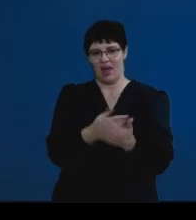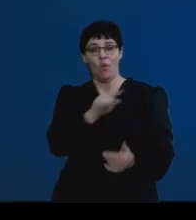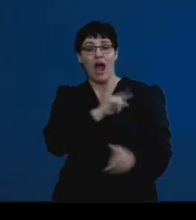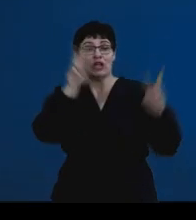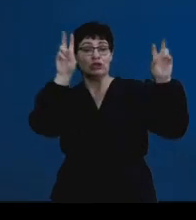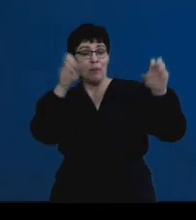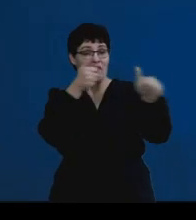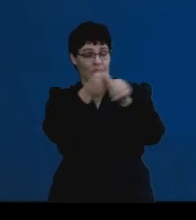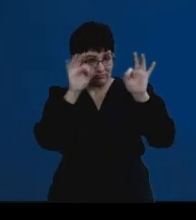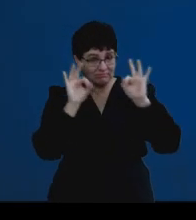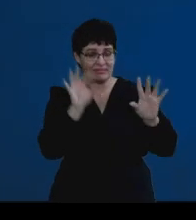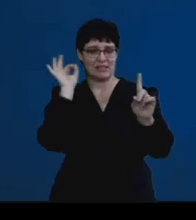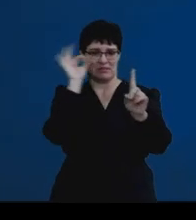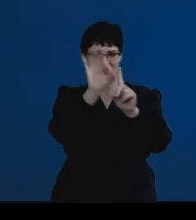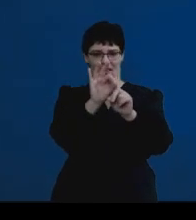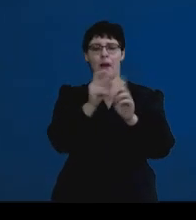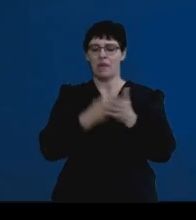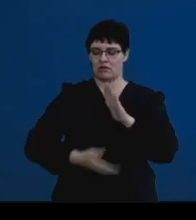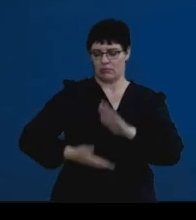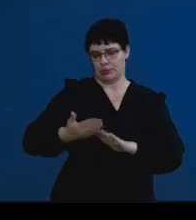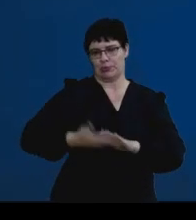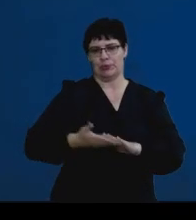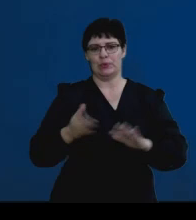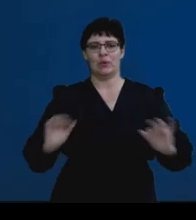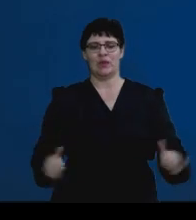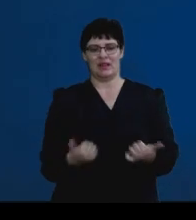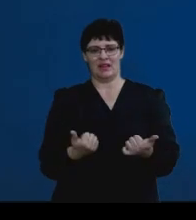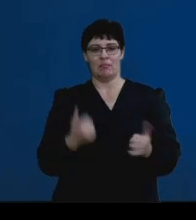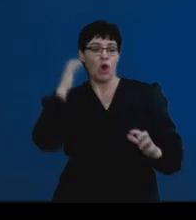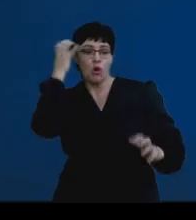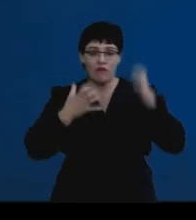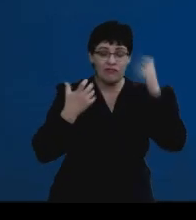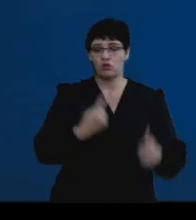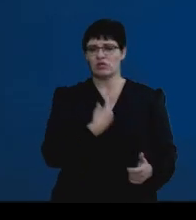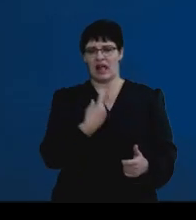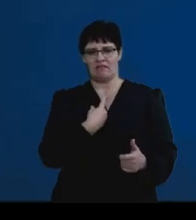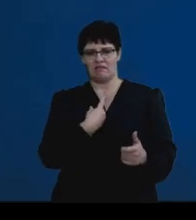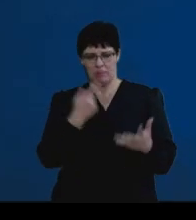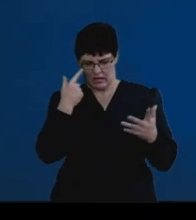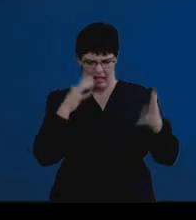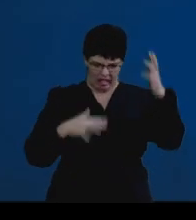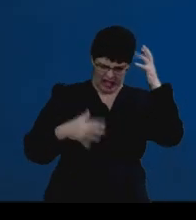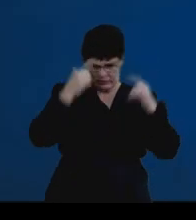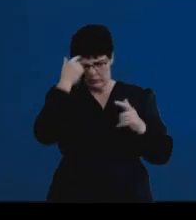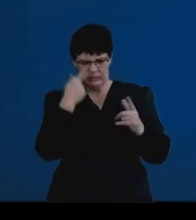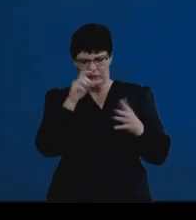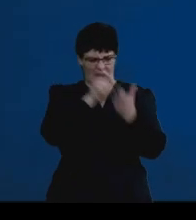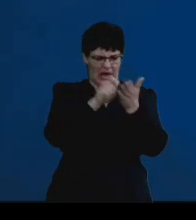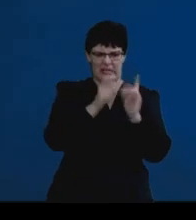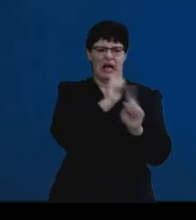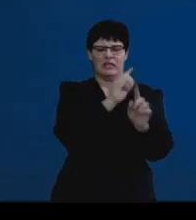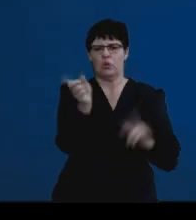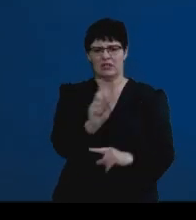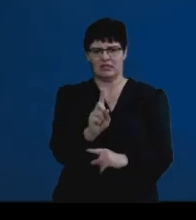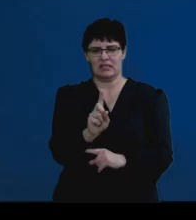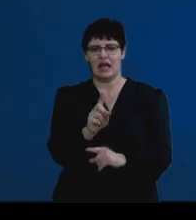topic. Let that flow. Do not confuse yourself in the clutter of the topic. Create